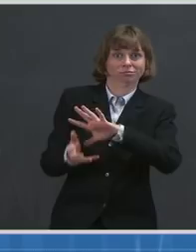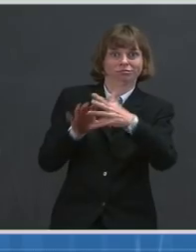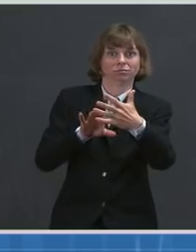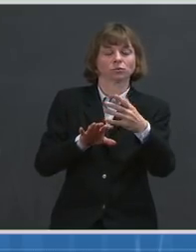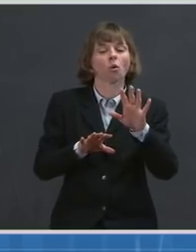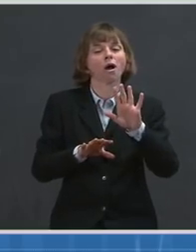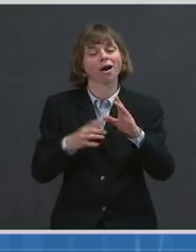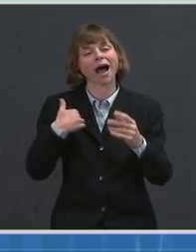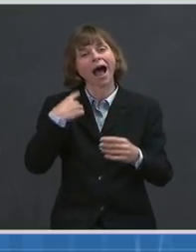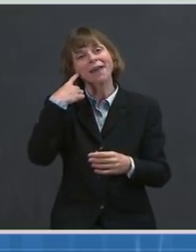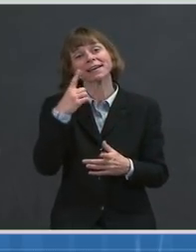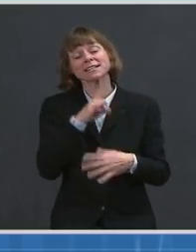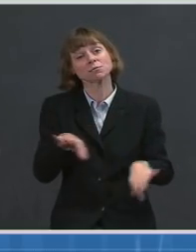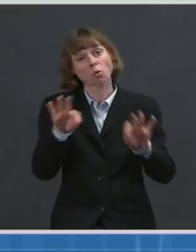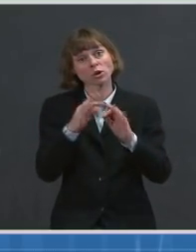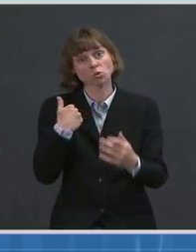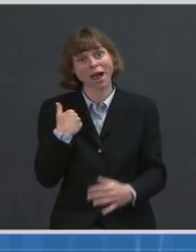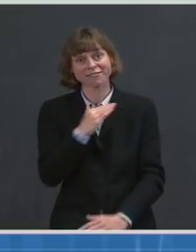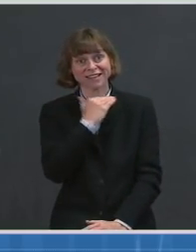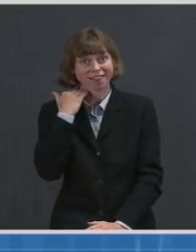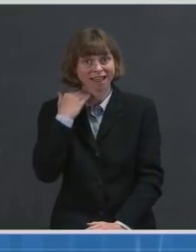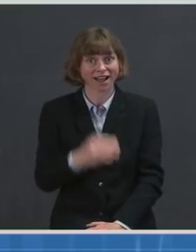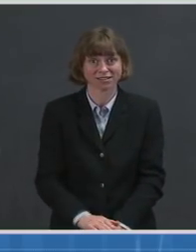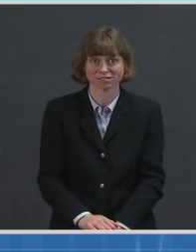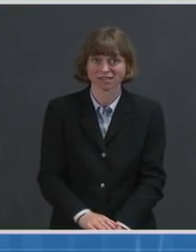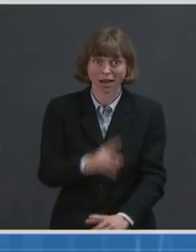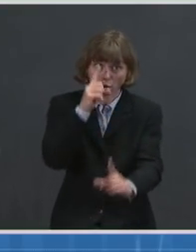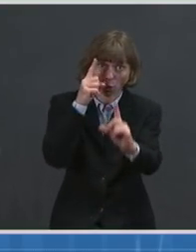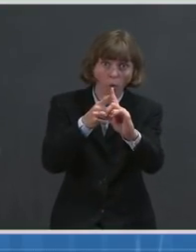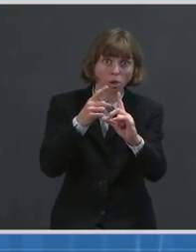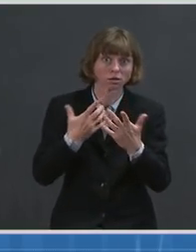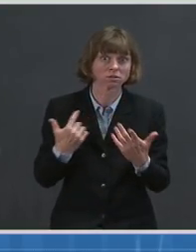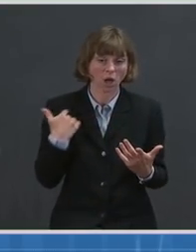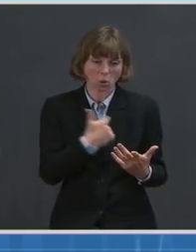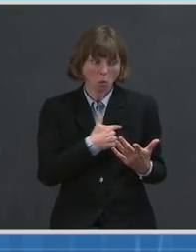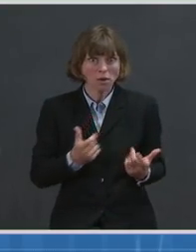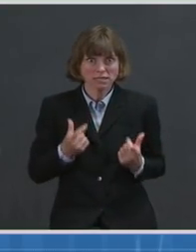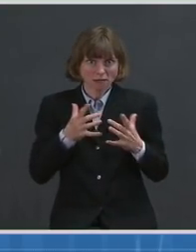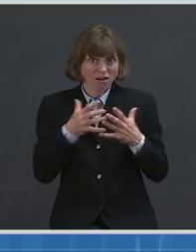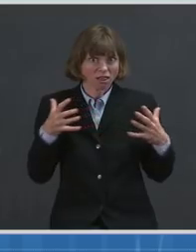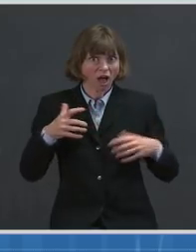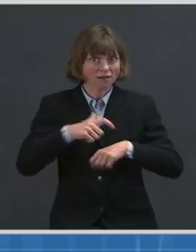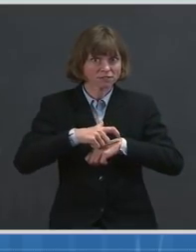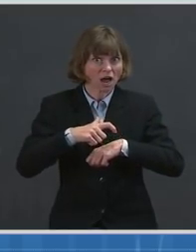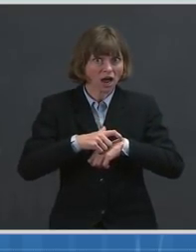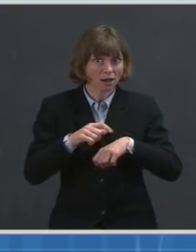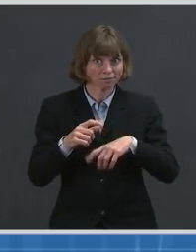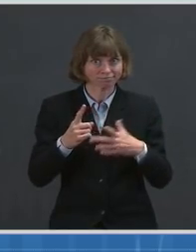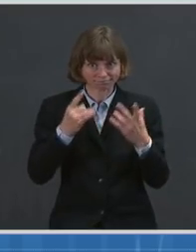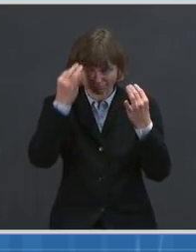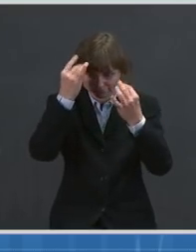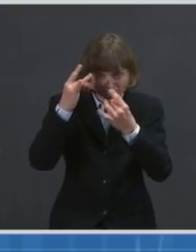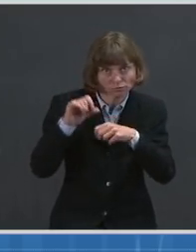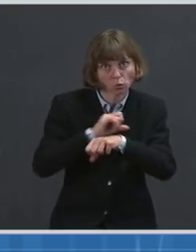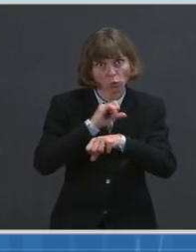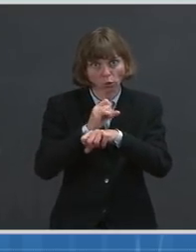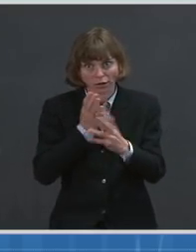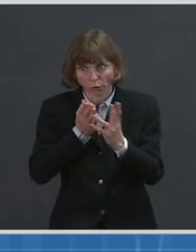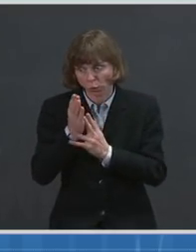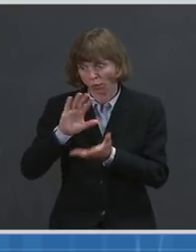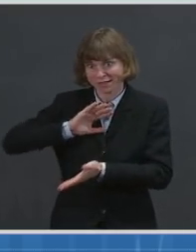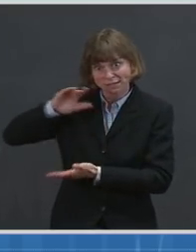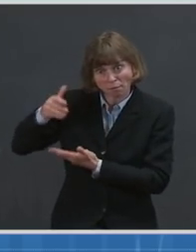deadlines and goals. And we spent a lot of time working through the supply,